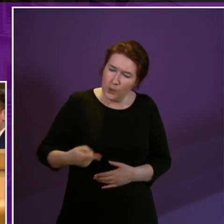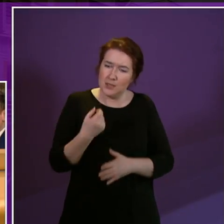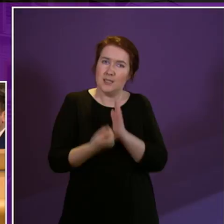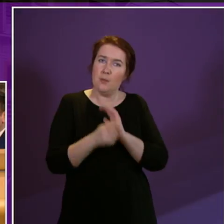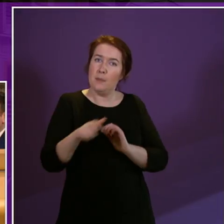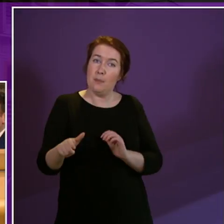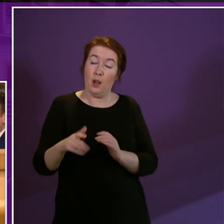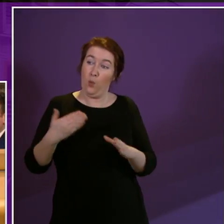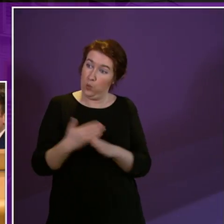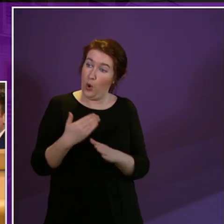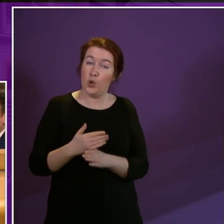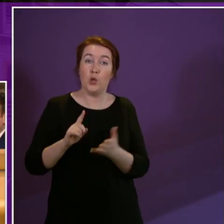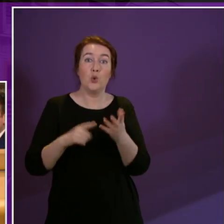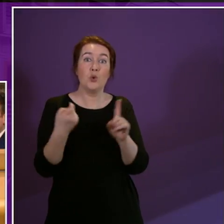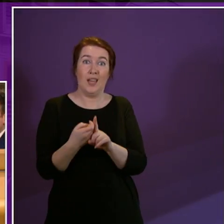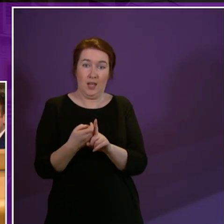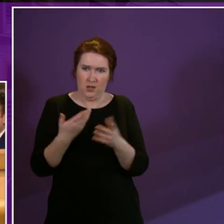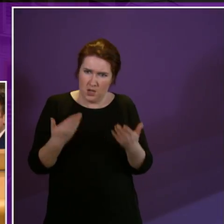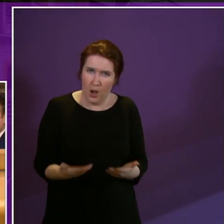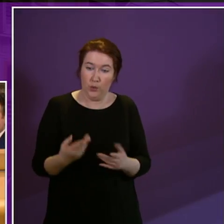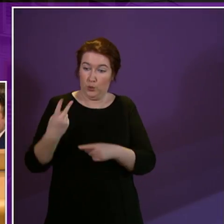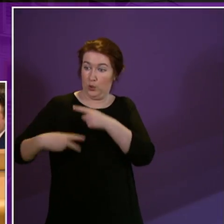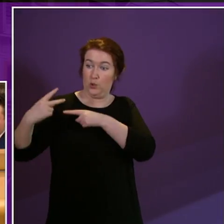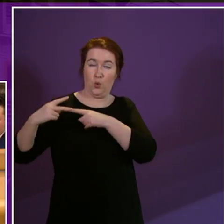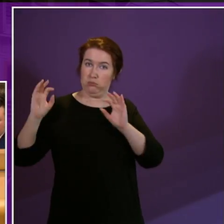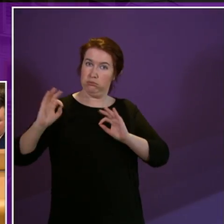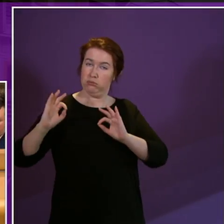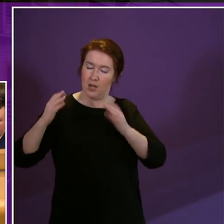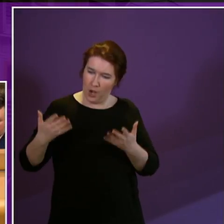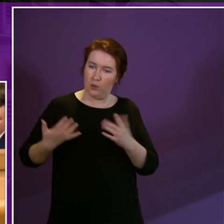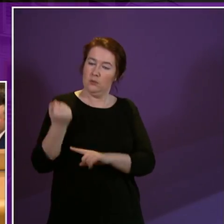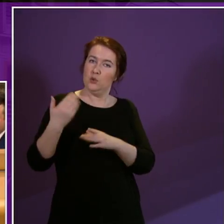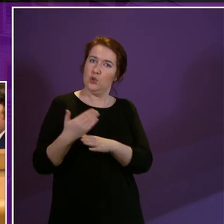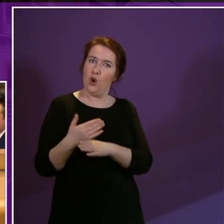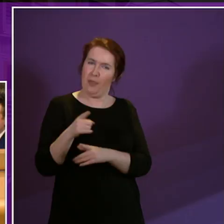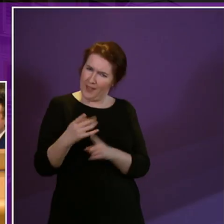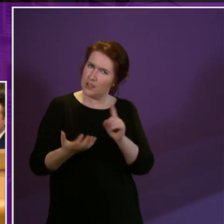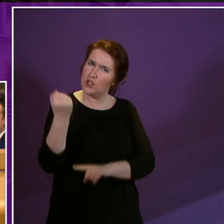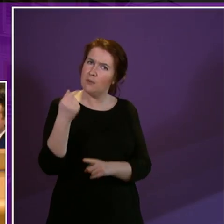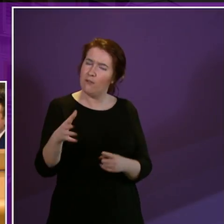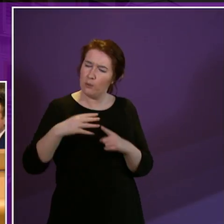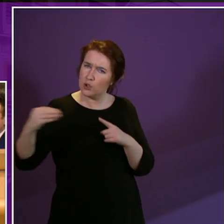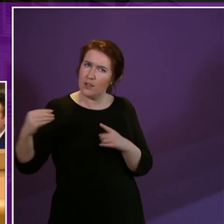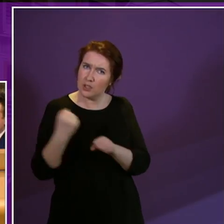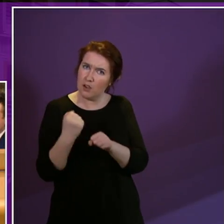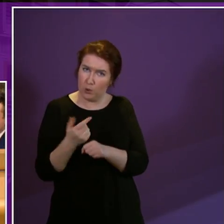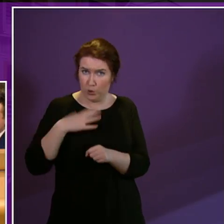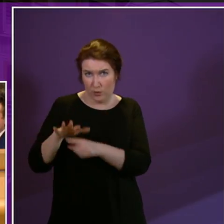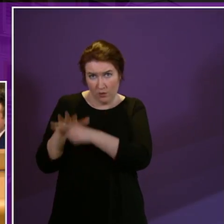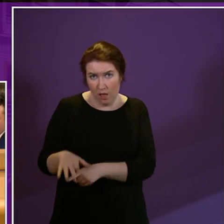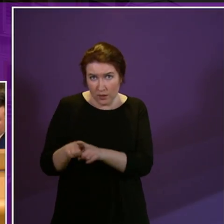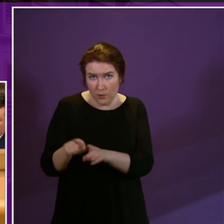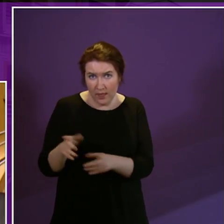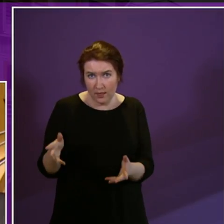in work in the United Kingdom who were not in work two years ago. Is that not an achievement of a Conservative Government or is that something else that you would like to condemn?